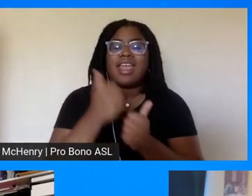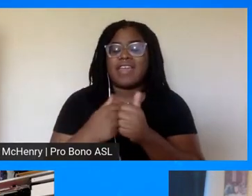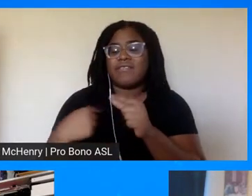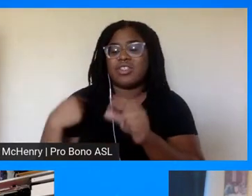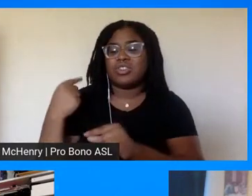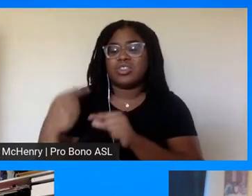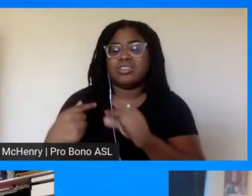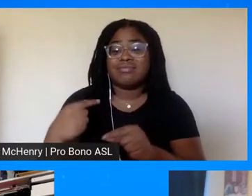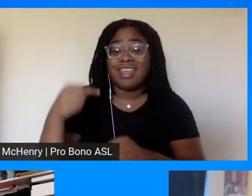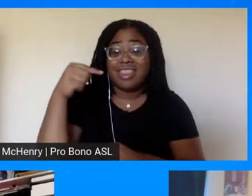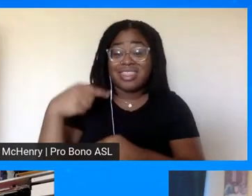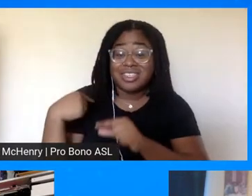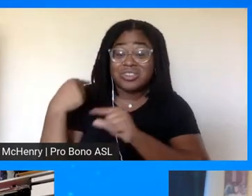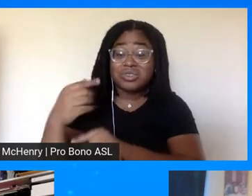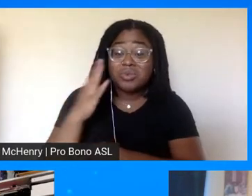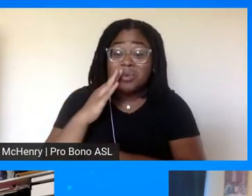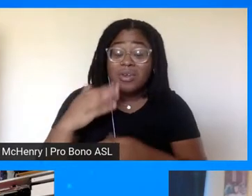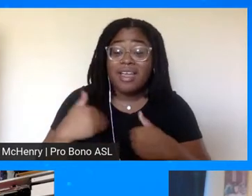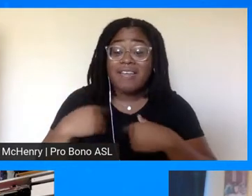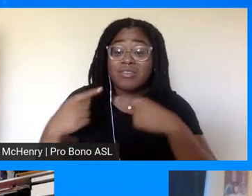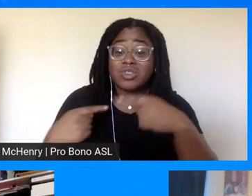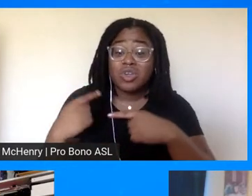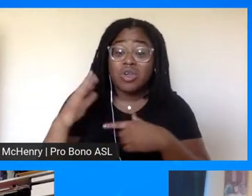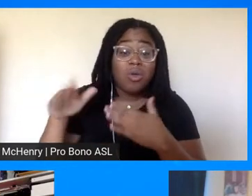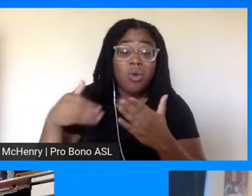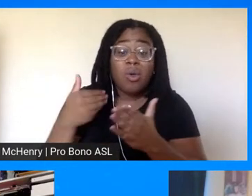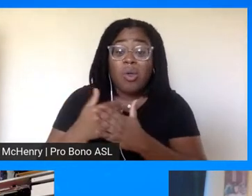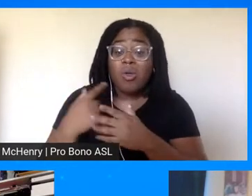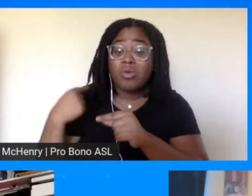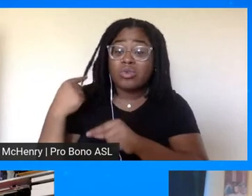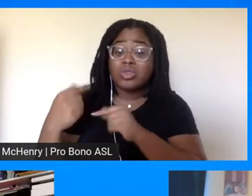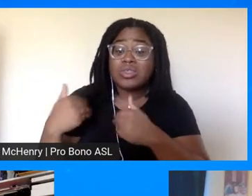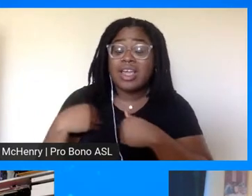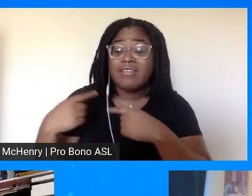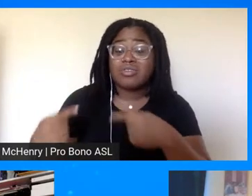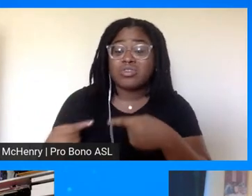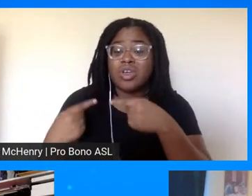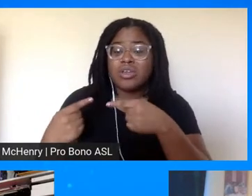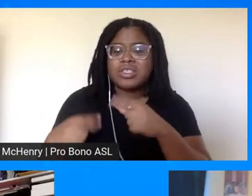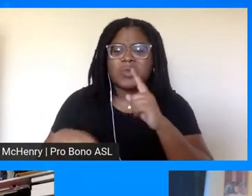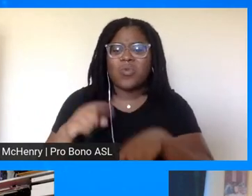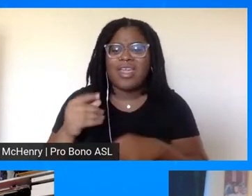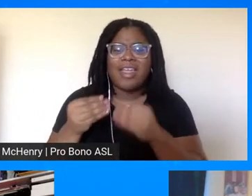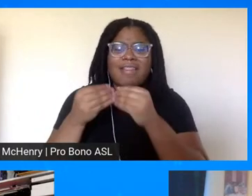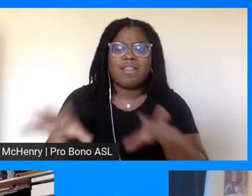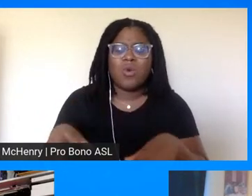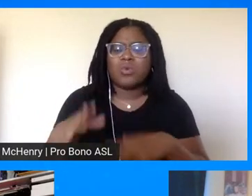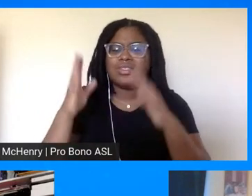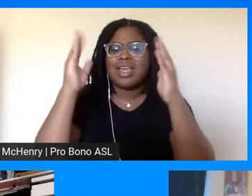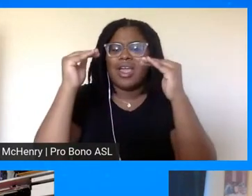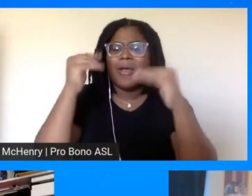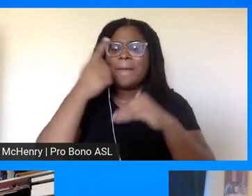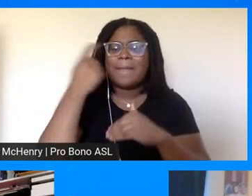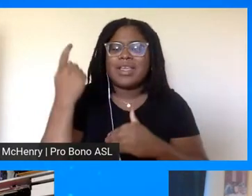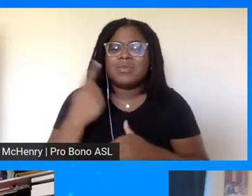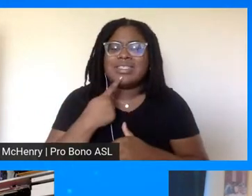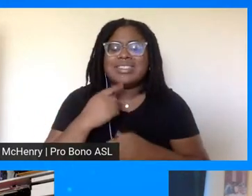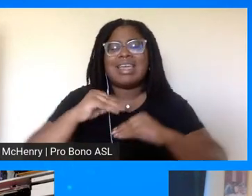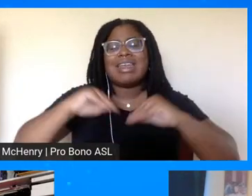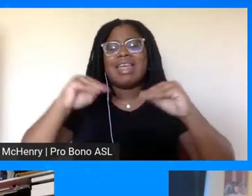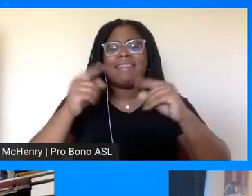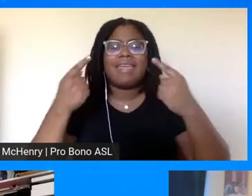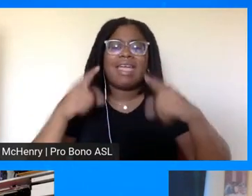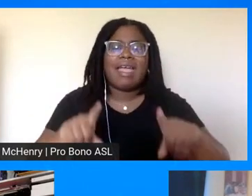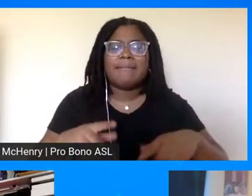have a struggle as all generations. So therefore we can't get, lose our hope because we're saying nothing has been accomplished. A